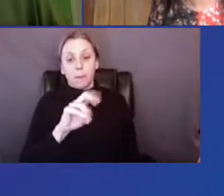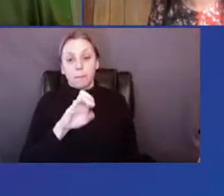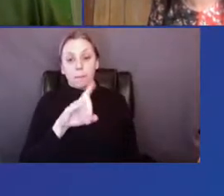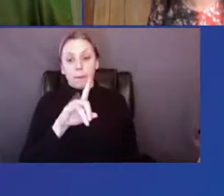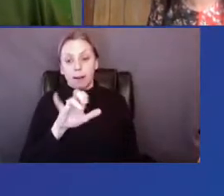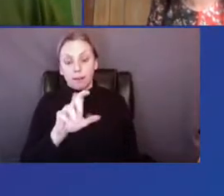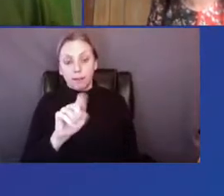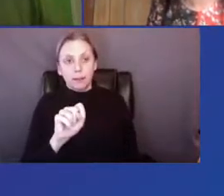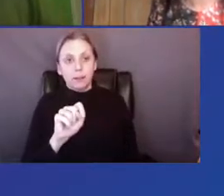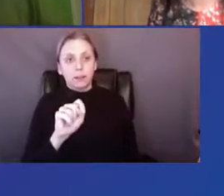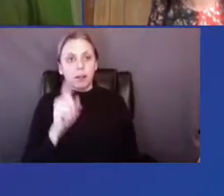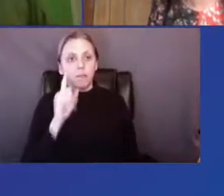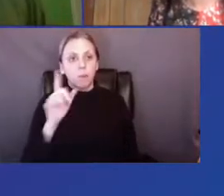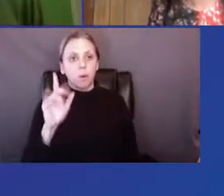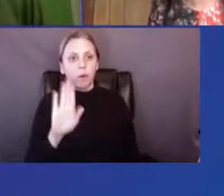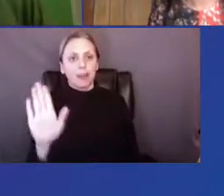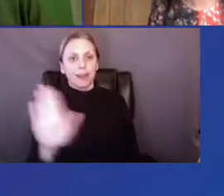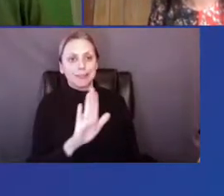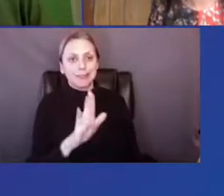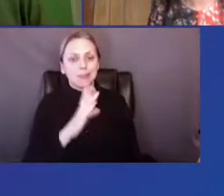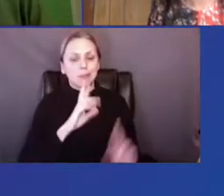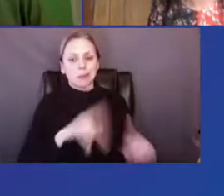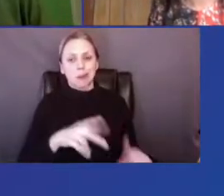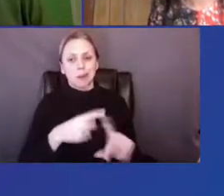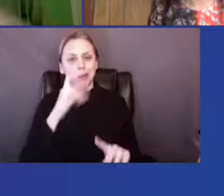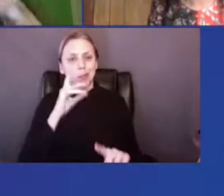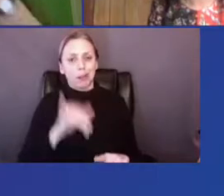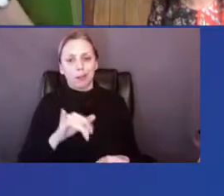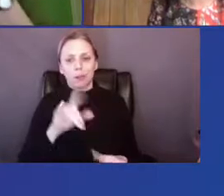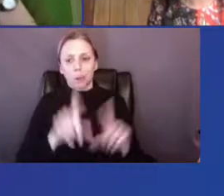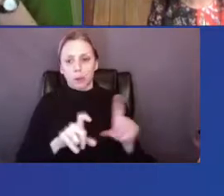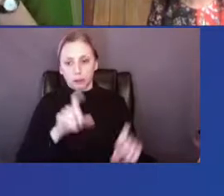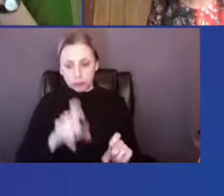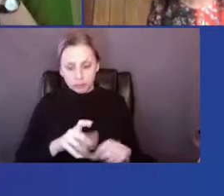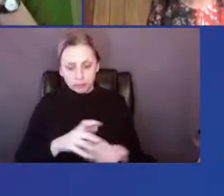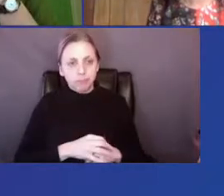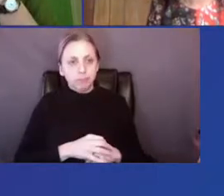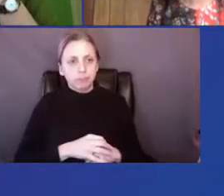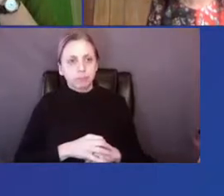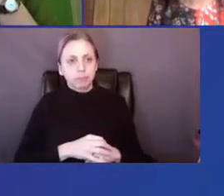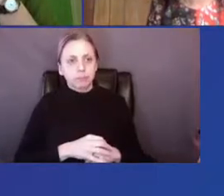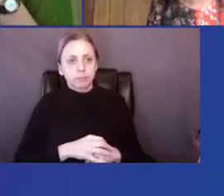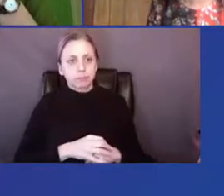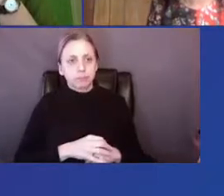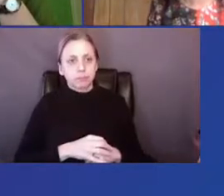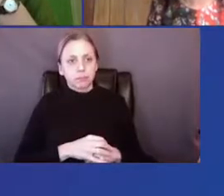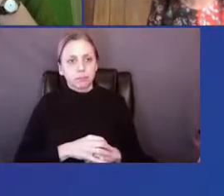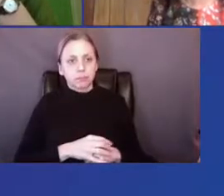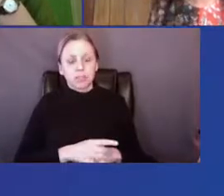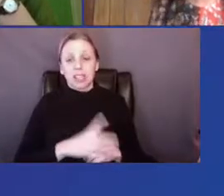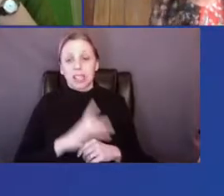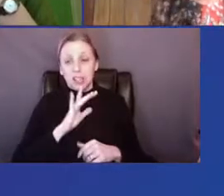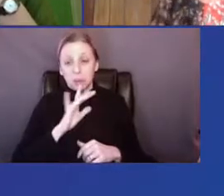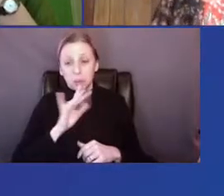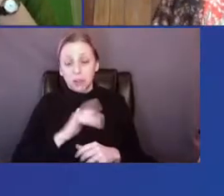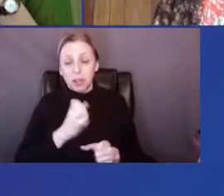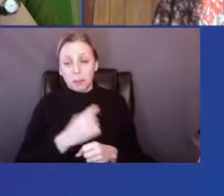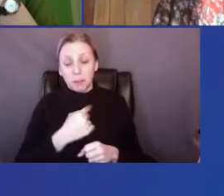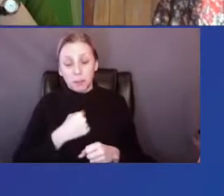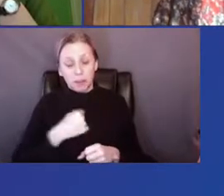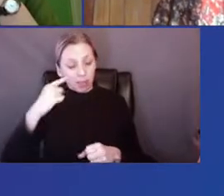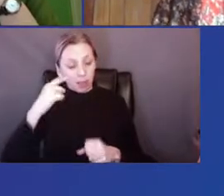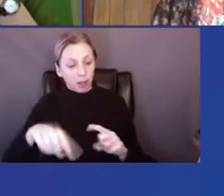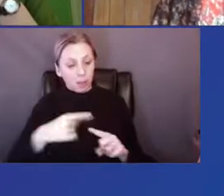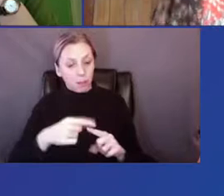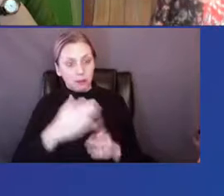uh, response to the question. Uh, he really made me think about some of the